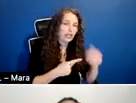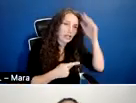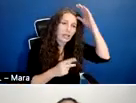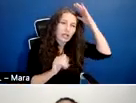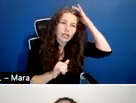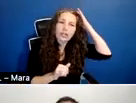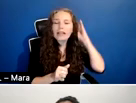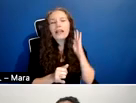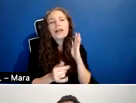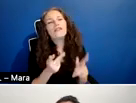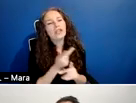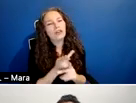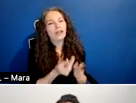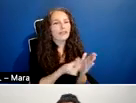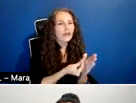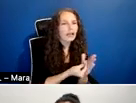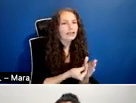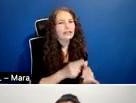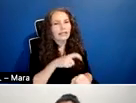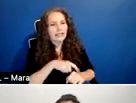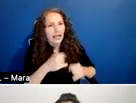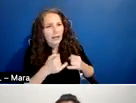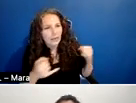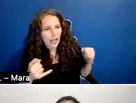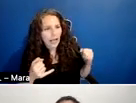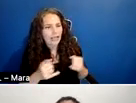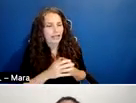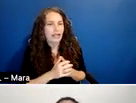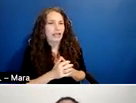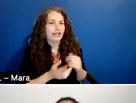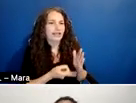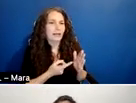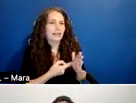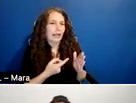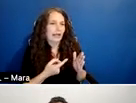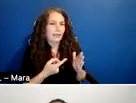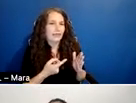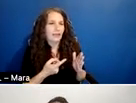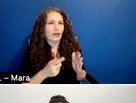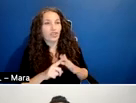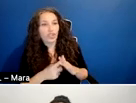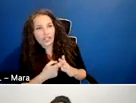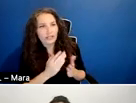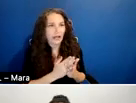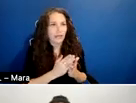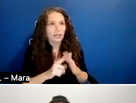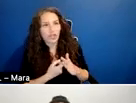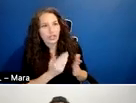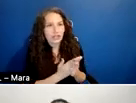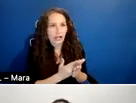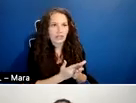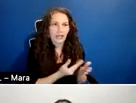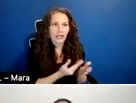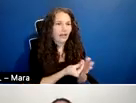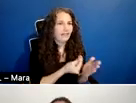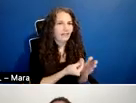um, you won't have starts and stops that sometimes fundraising requires. So pre-production, if we were to do it consecutively,